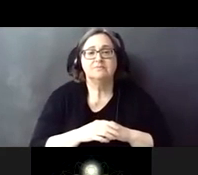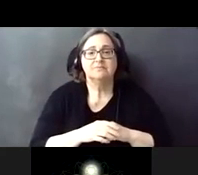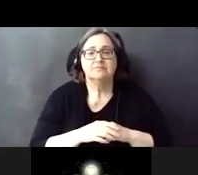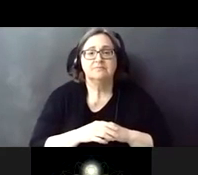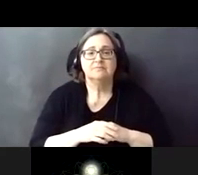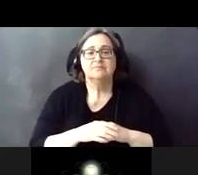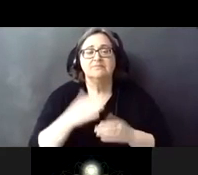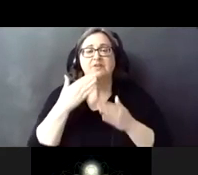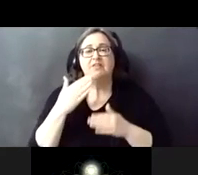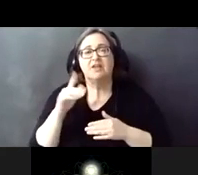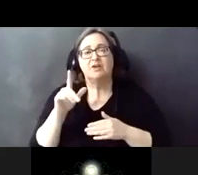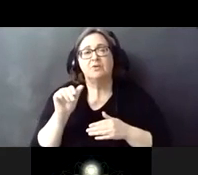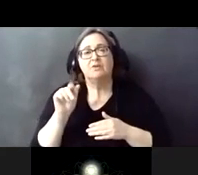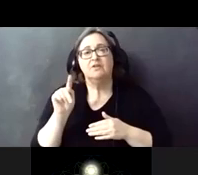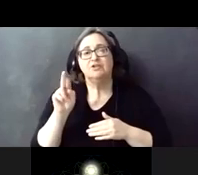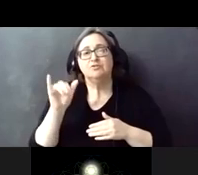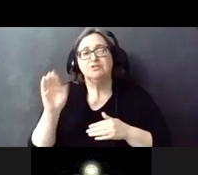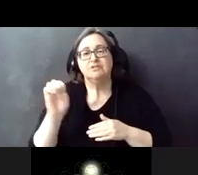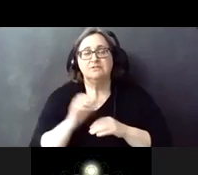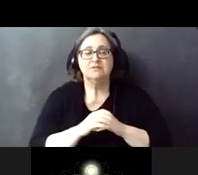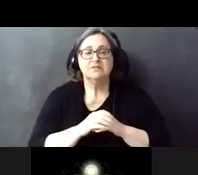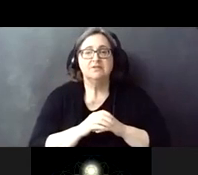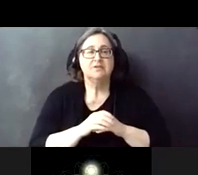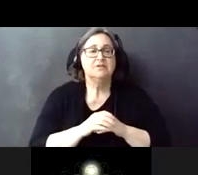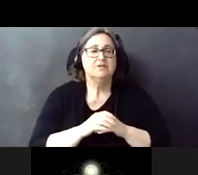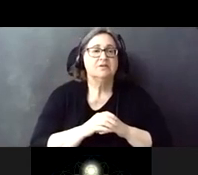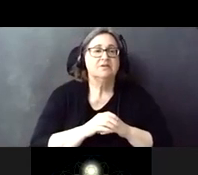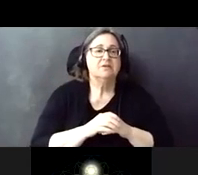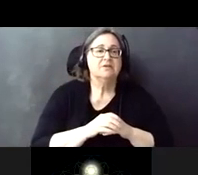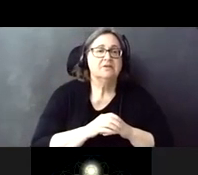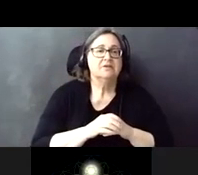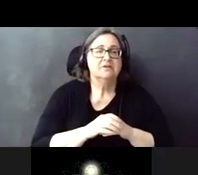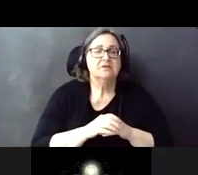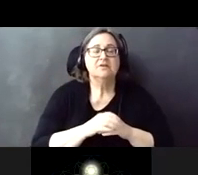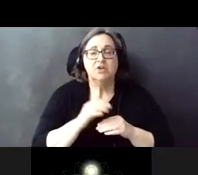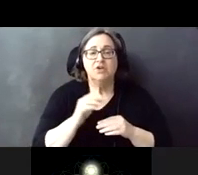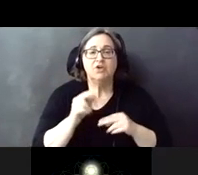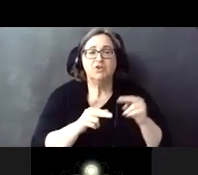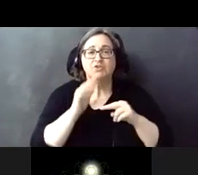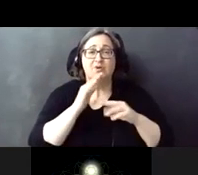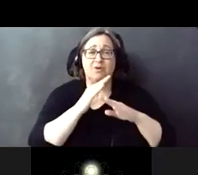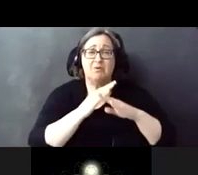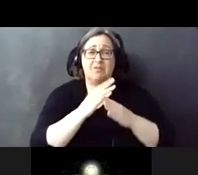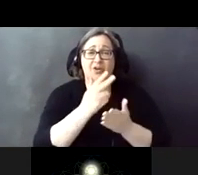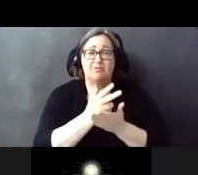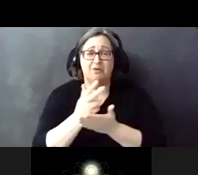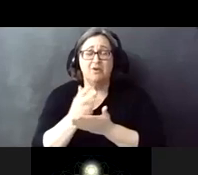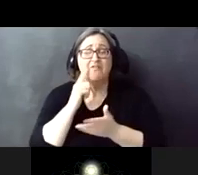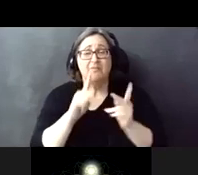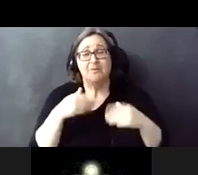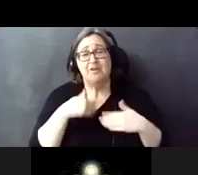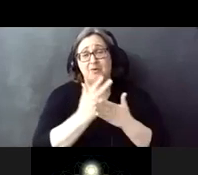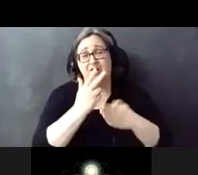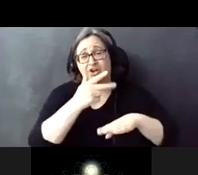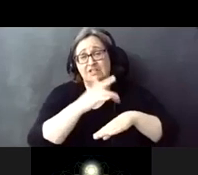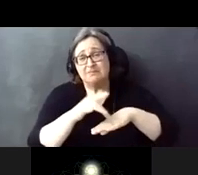thank you latrice stage a construction will intermittently block parking for residents with parking spaces